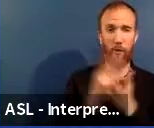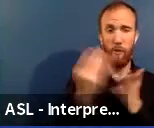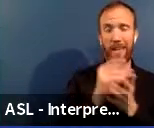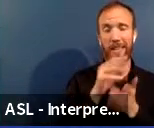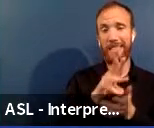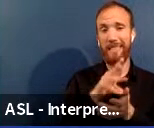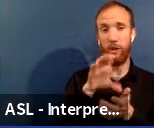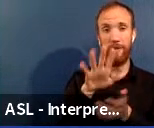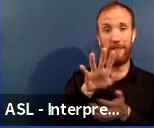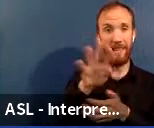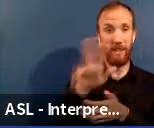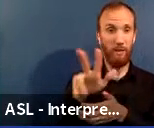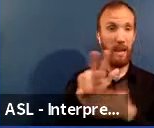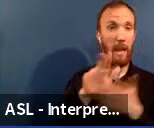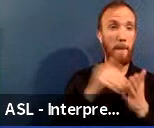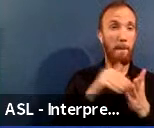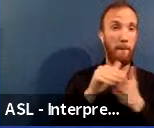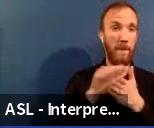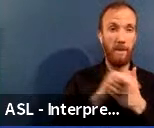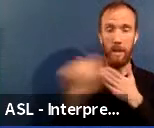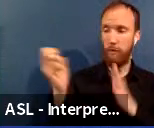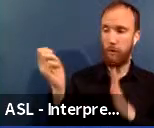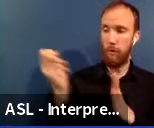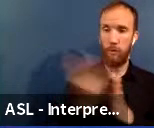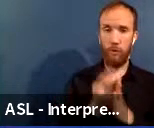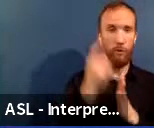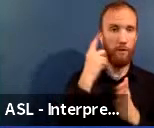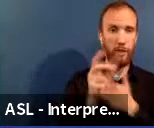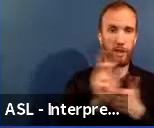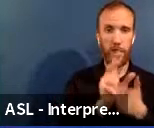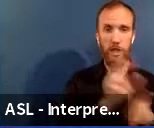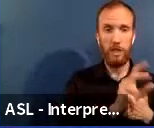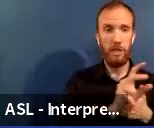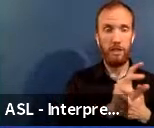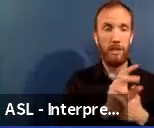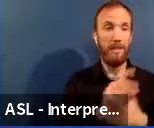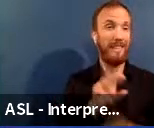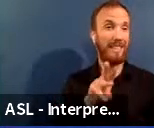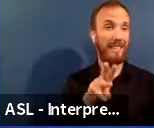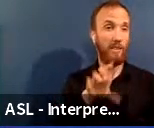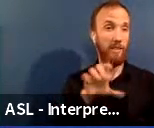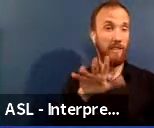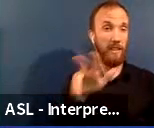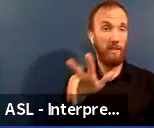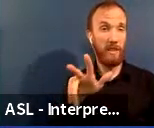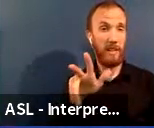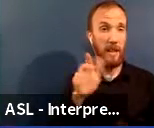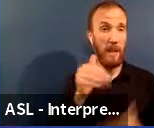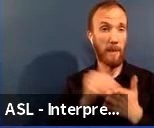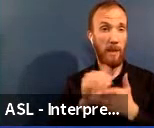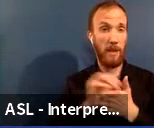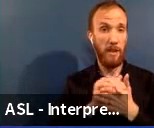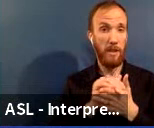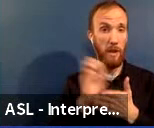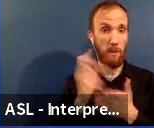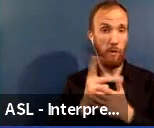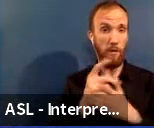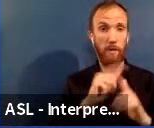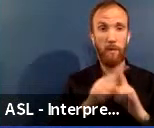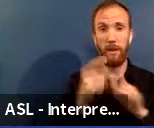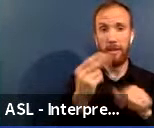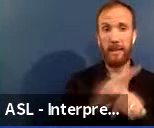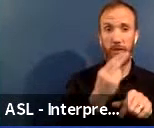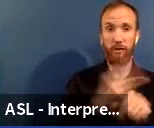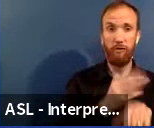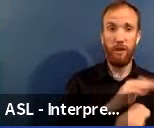What's important to recognize is that although $653 million was approved, nearly $300 million was committed for priorities such as 3K